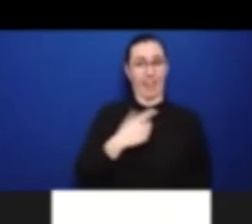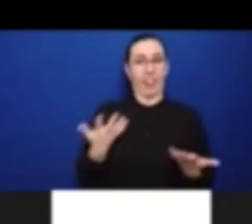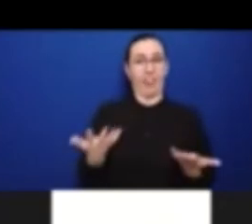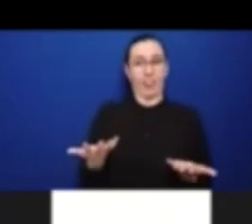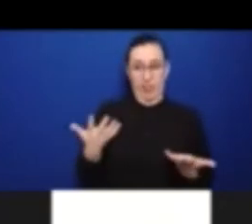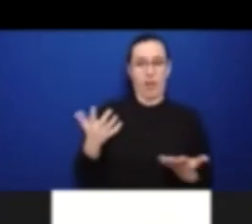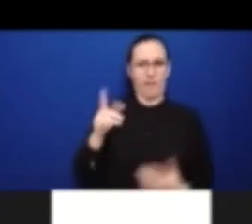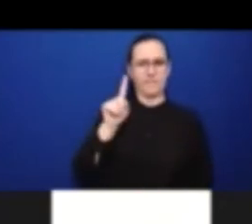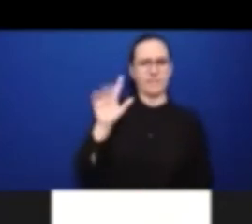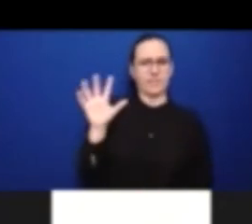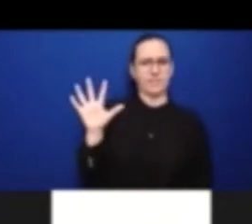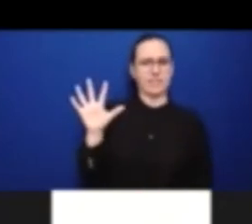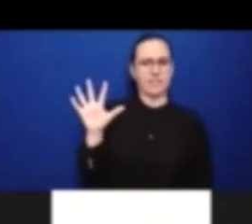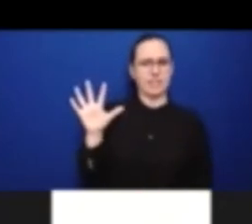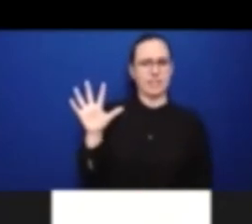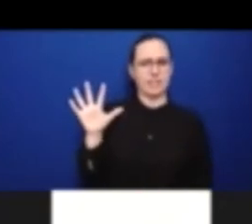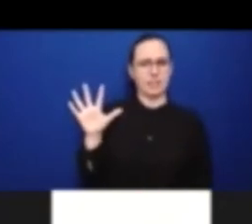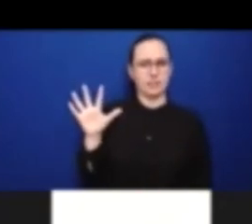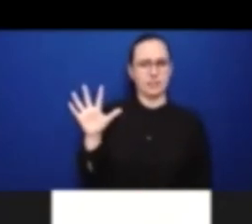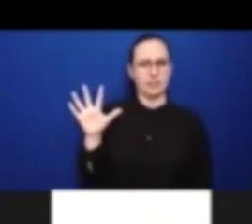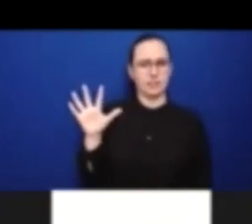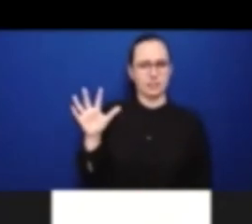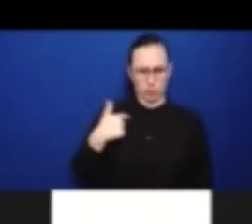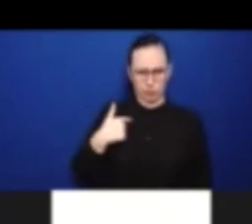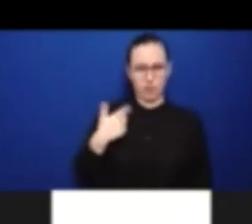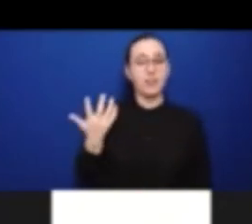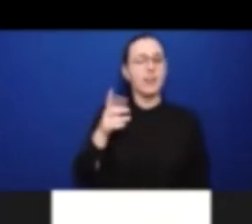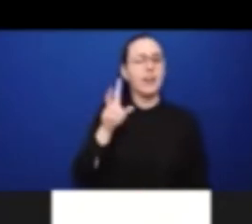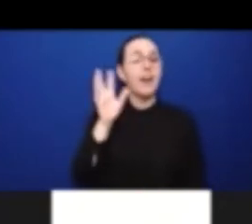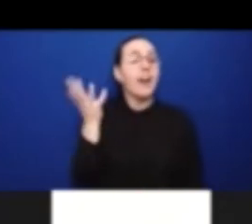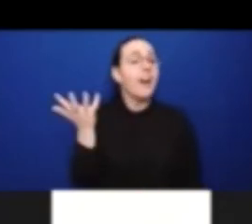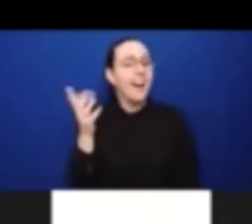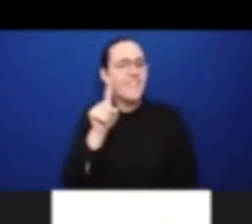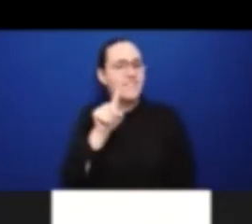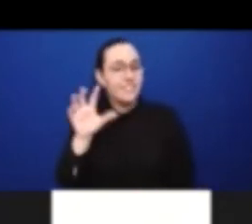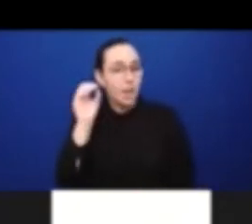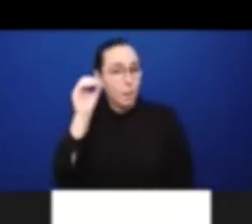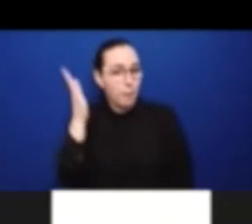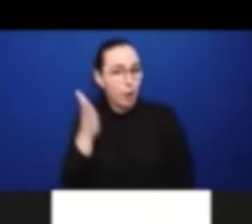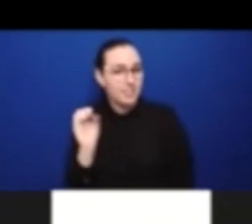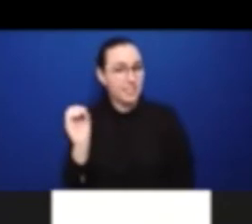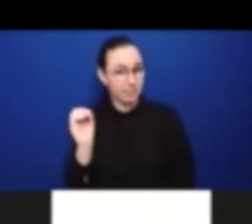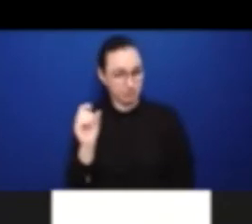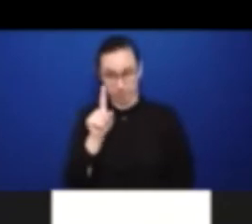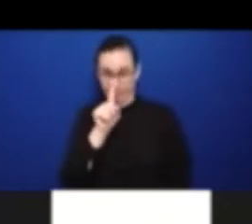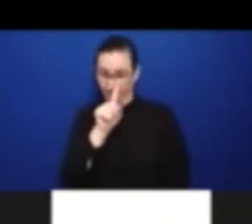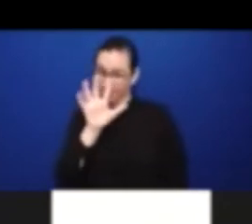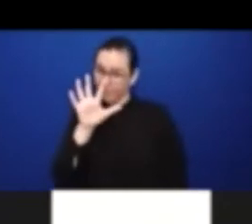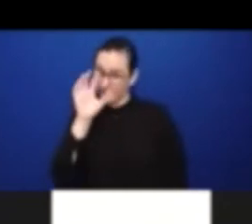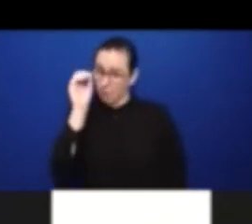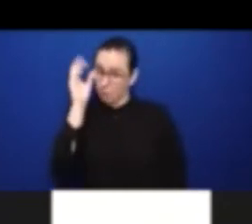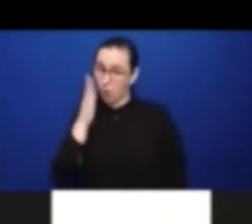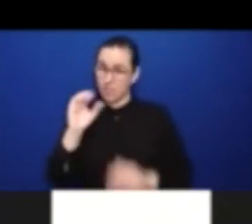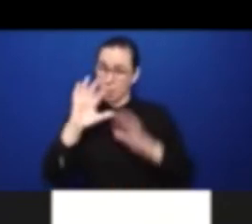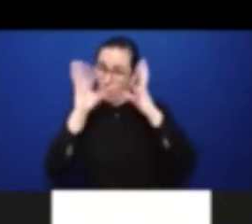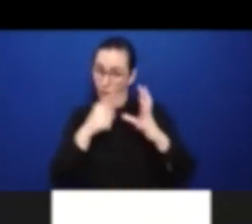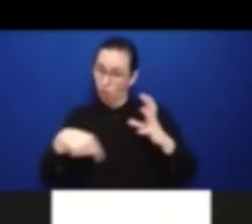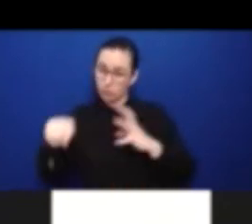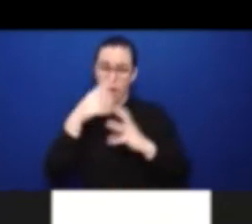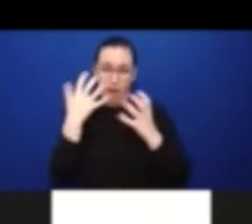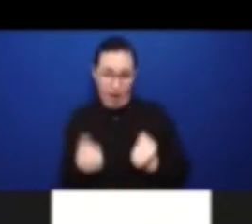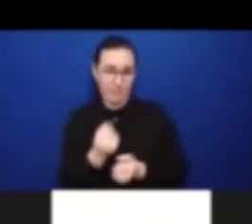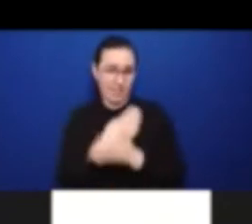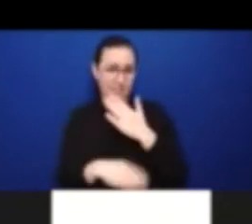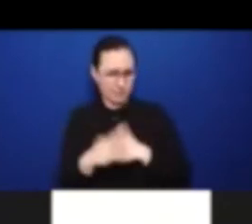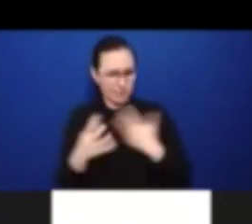optimistic when I look at how far we've come. And at the same time, now, being on Parliament Hill,